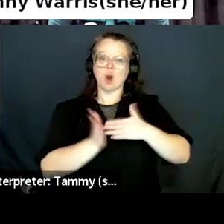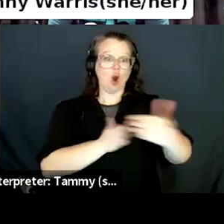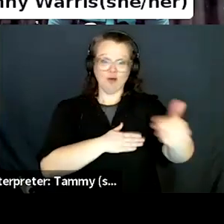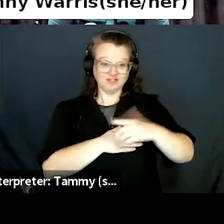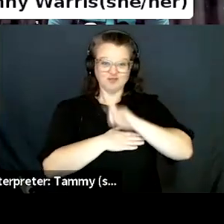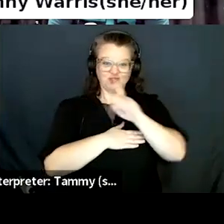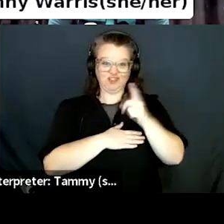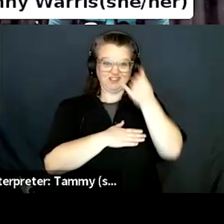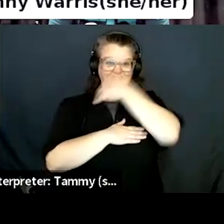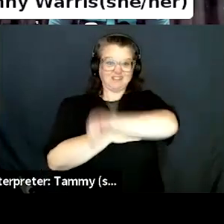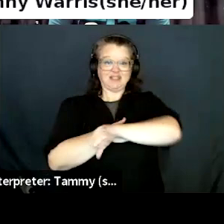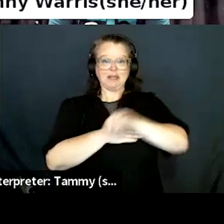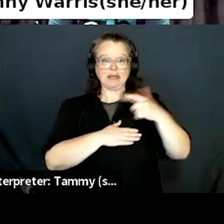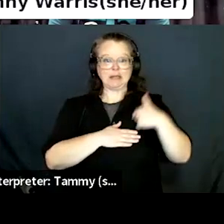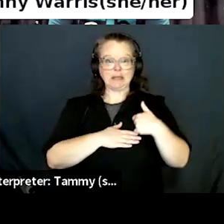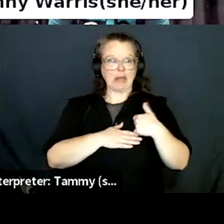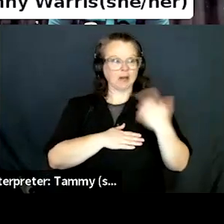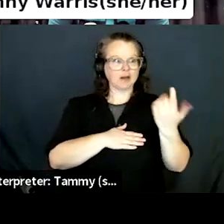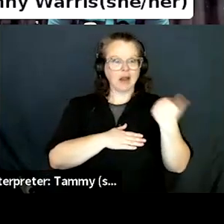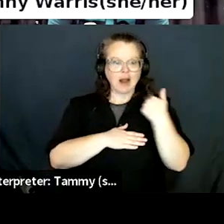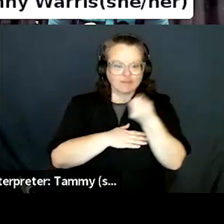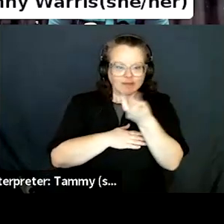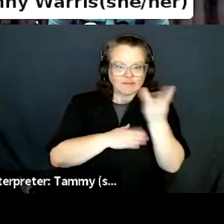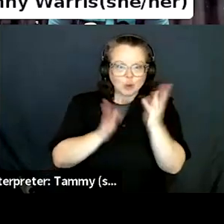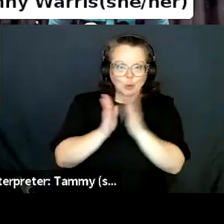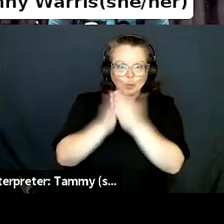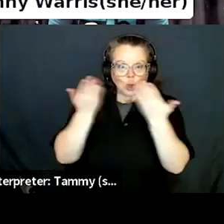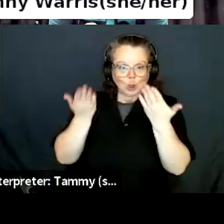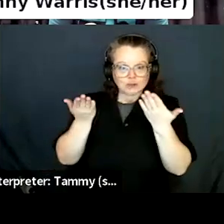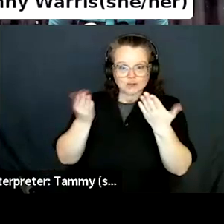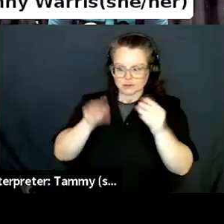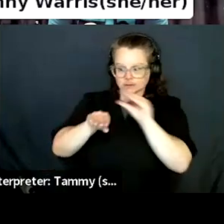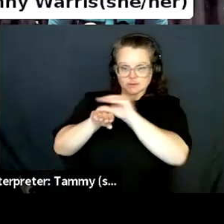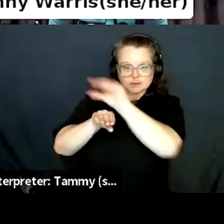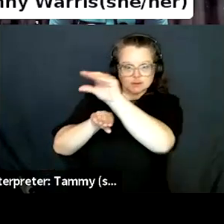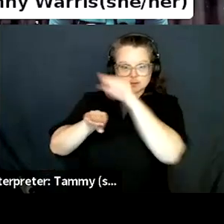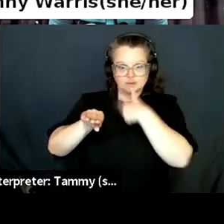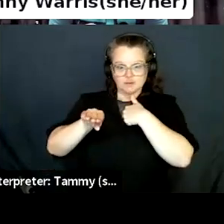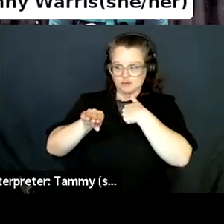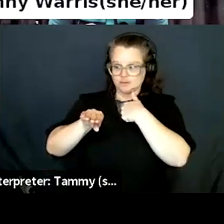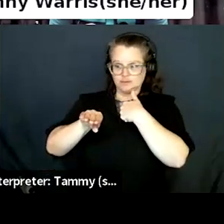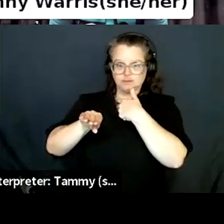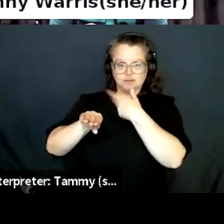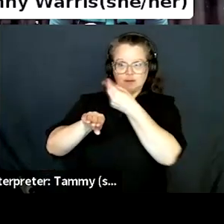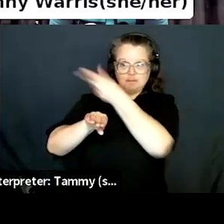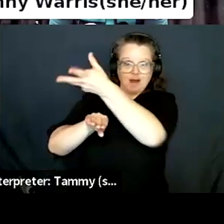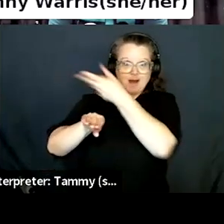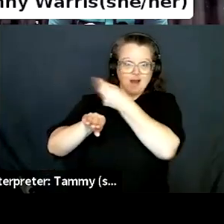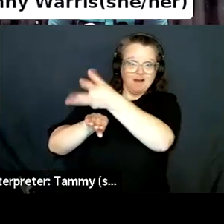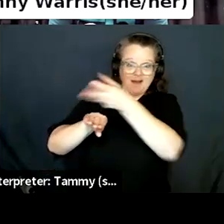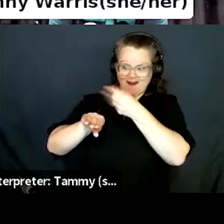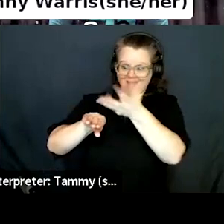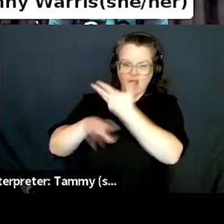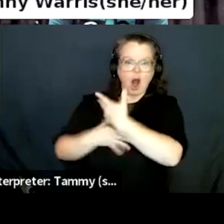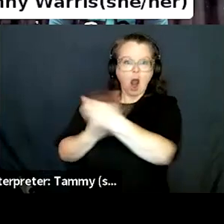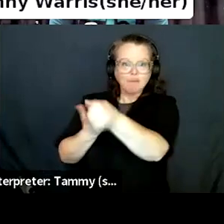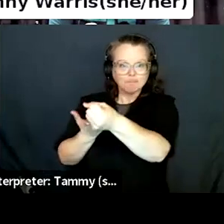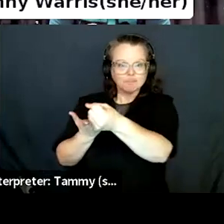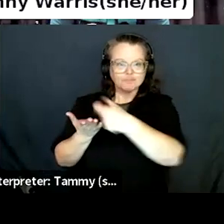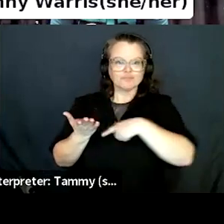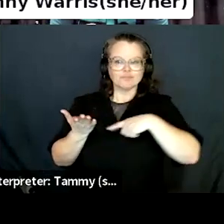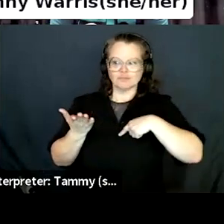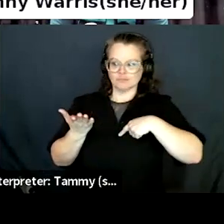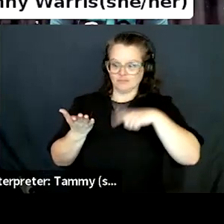starting a new store now would probably be easier because the reps would help you a little bit, but we didn't have